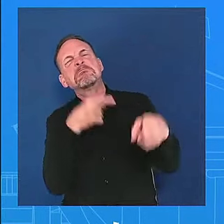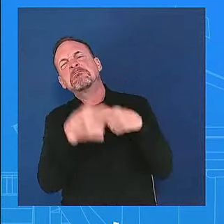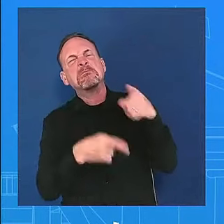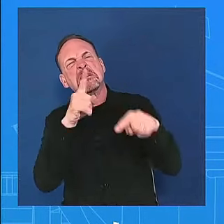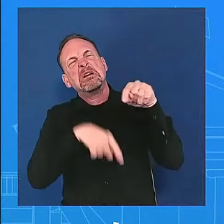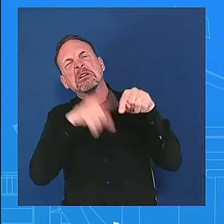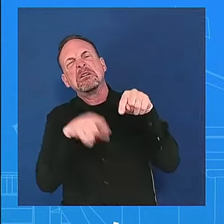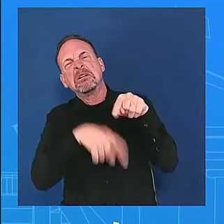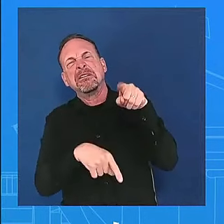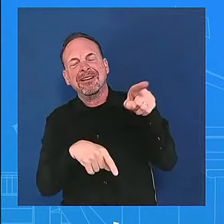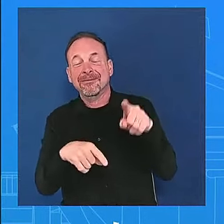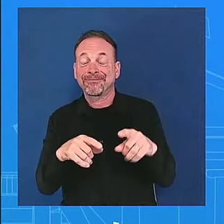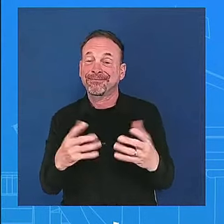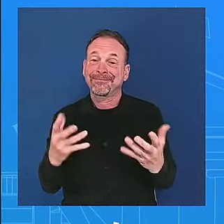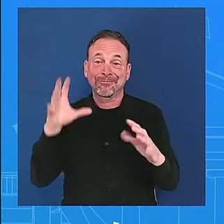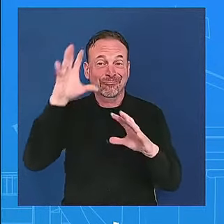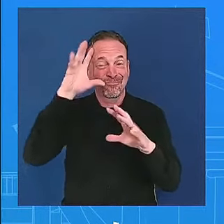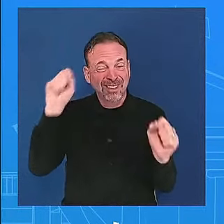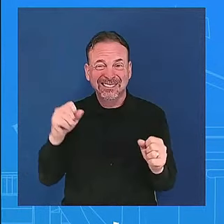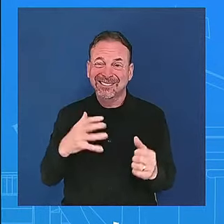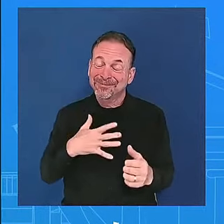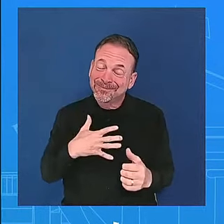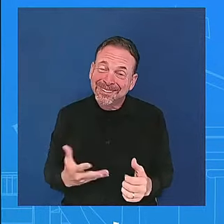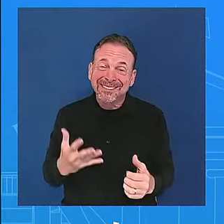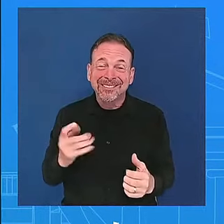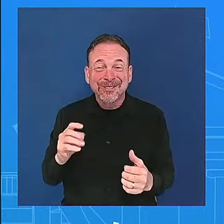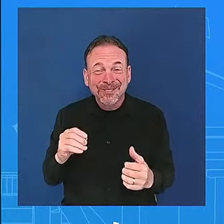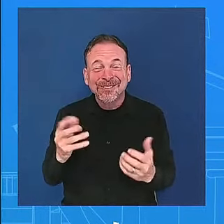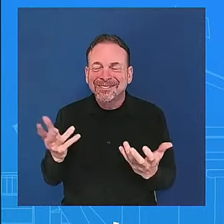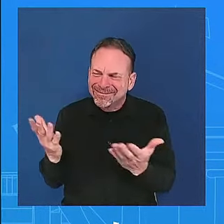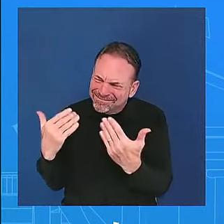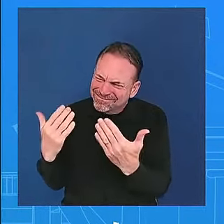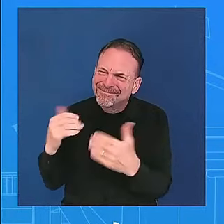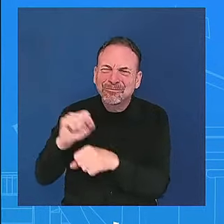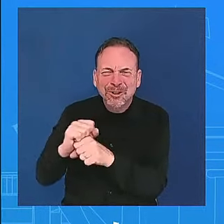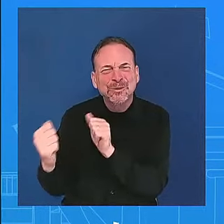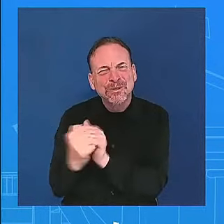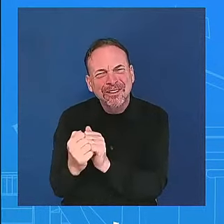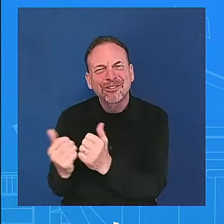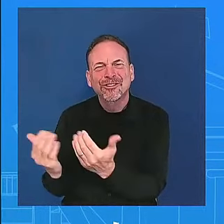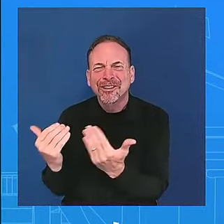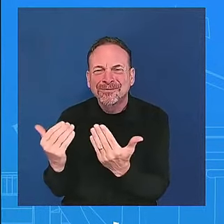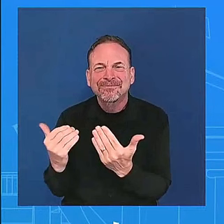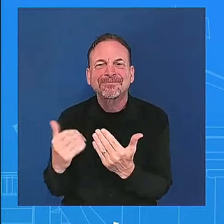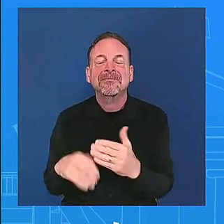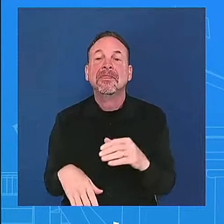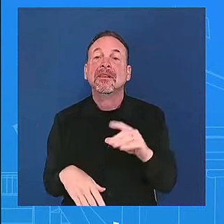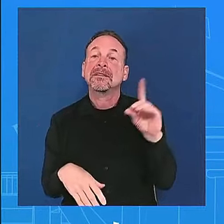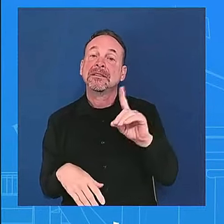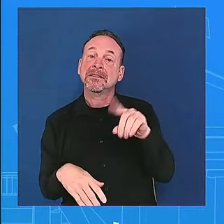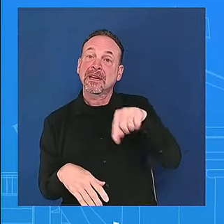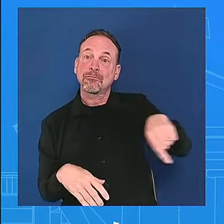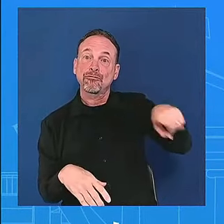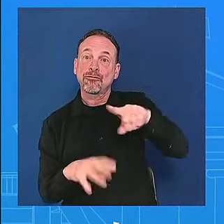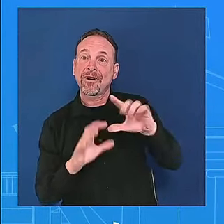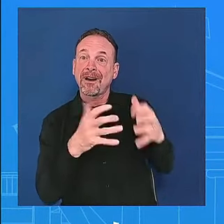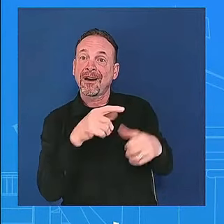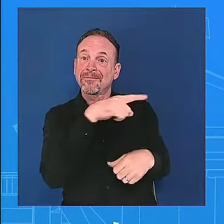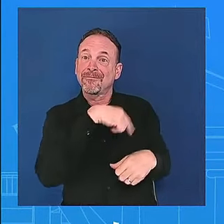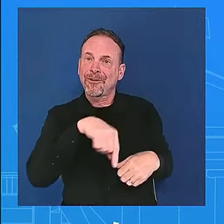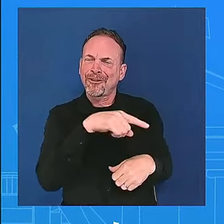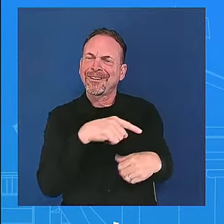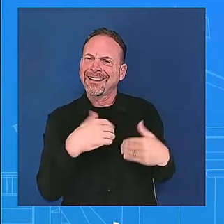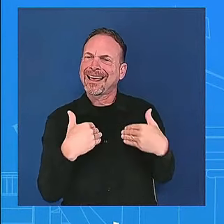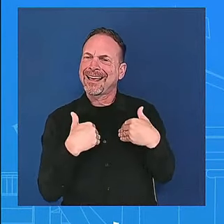and that's what makes our party i think so unique and important because we have different ideas because we have different thoughts uh